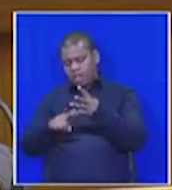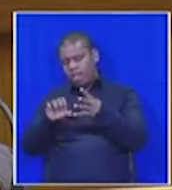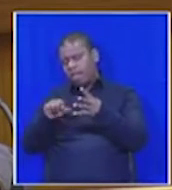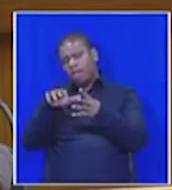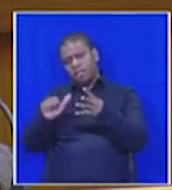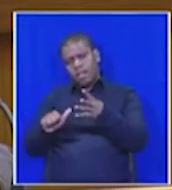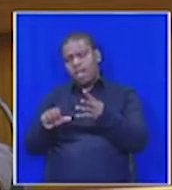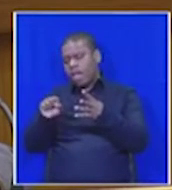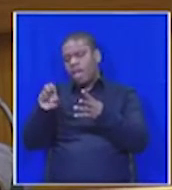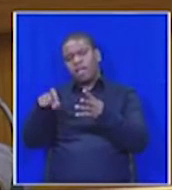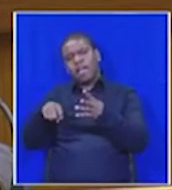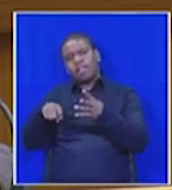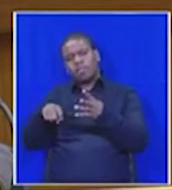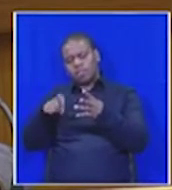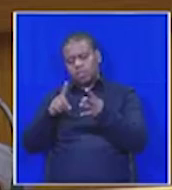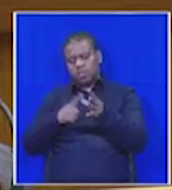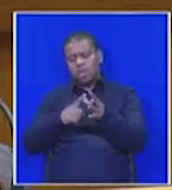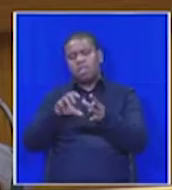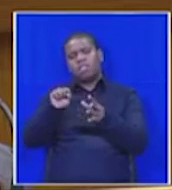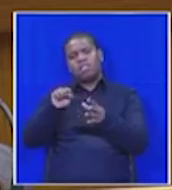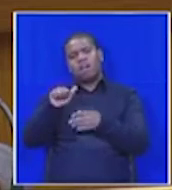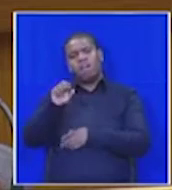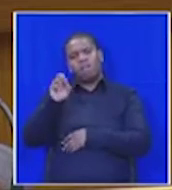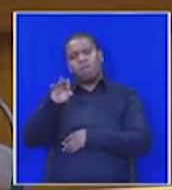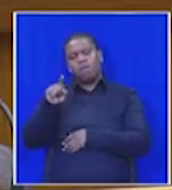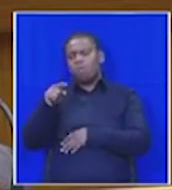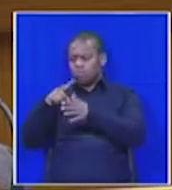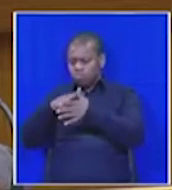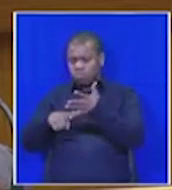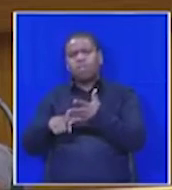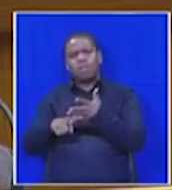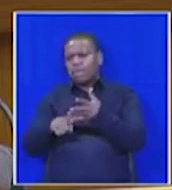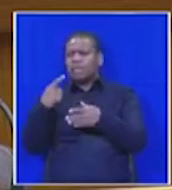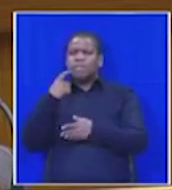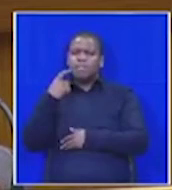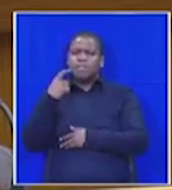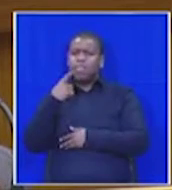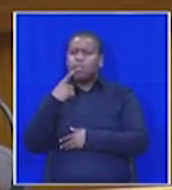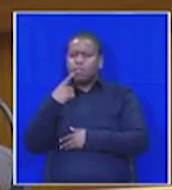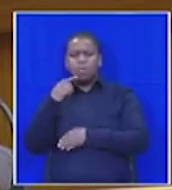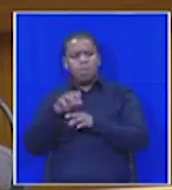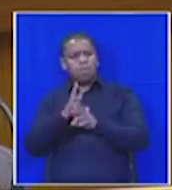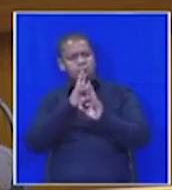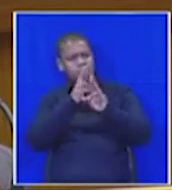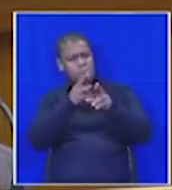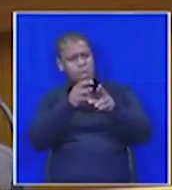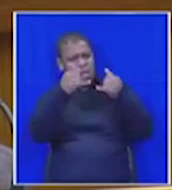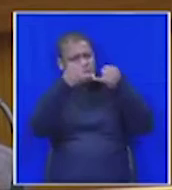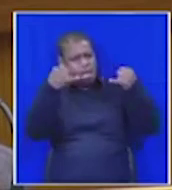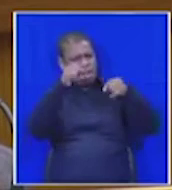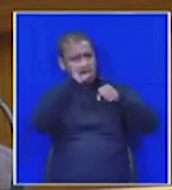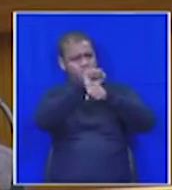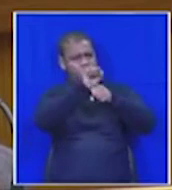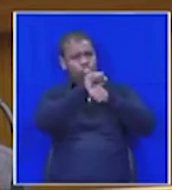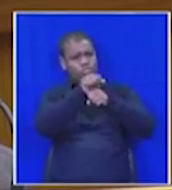SAFQOL, can quite easily be made accountable to the relevant line function departments.